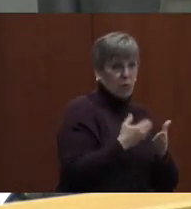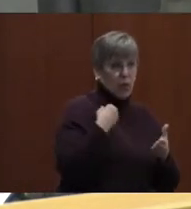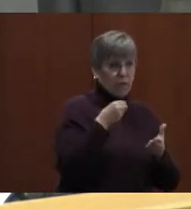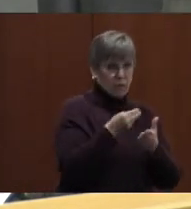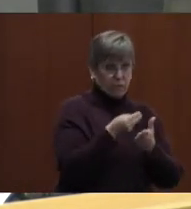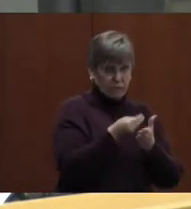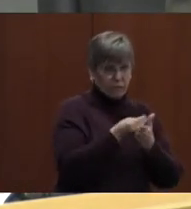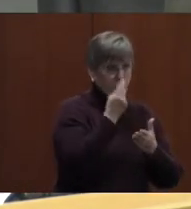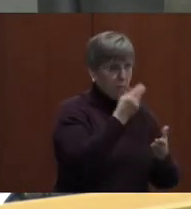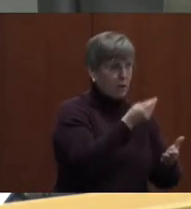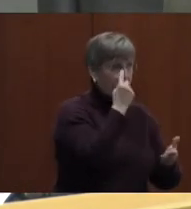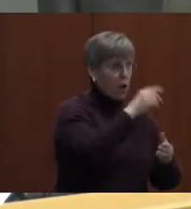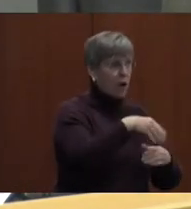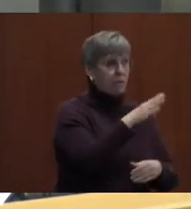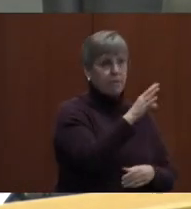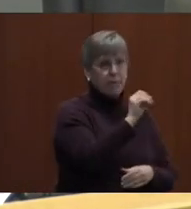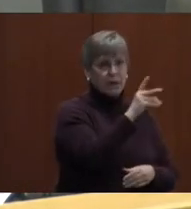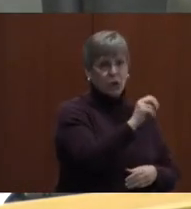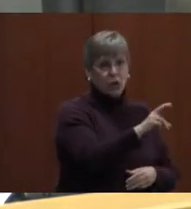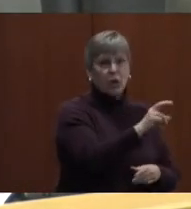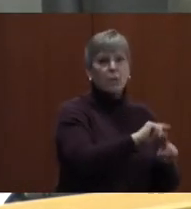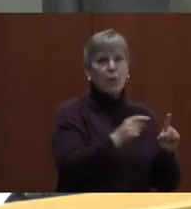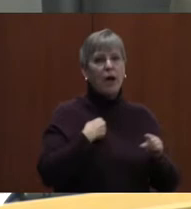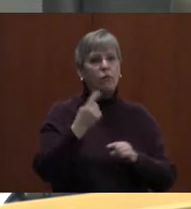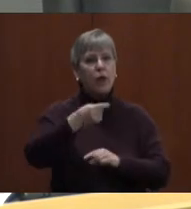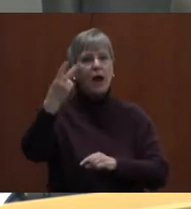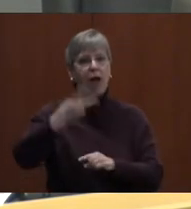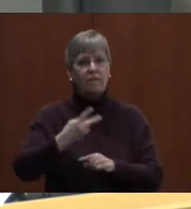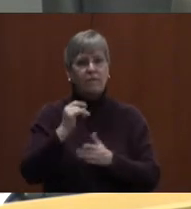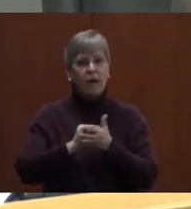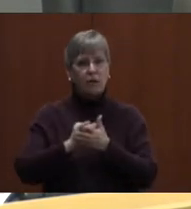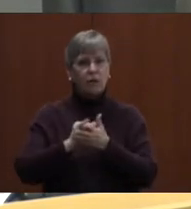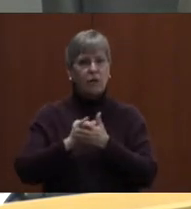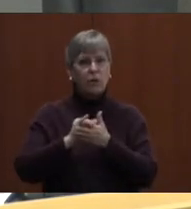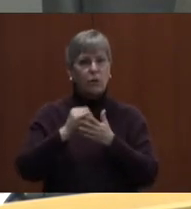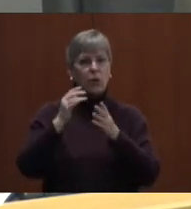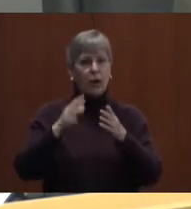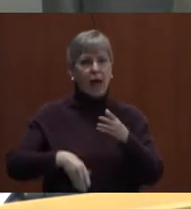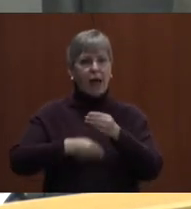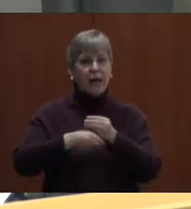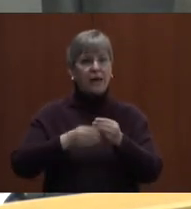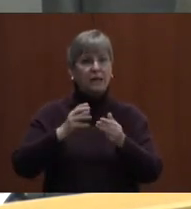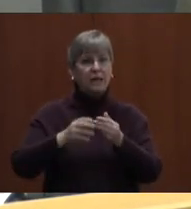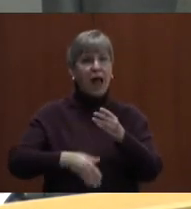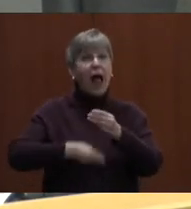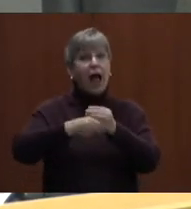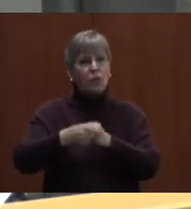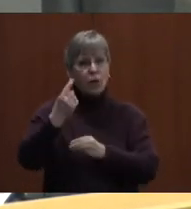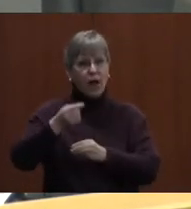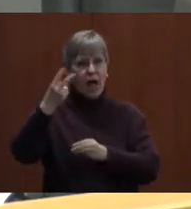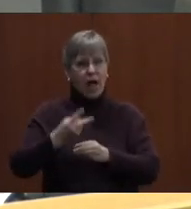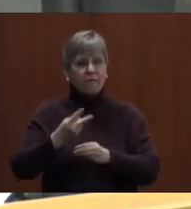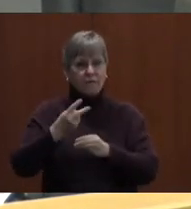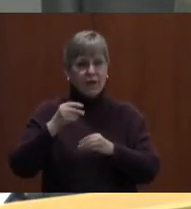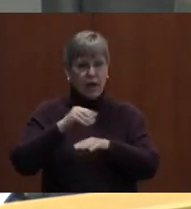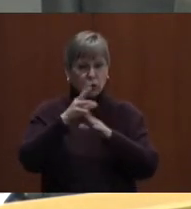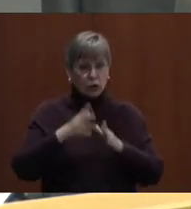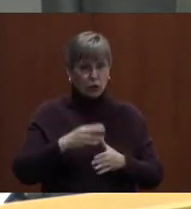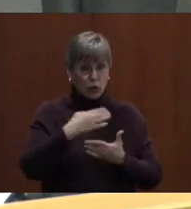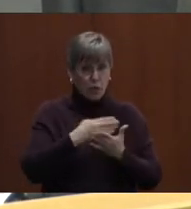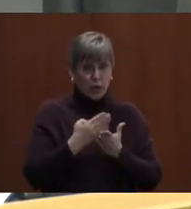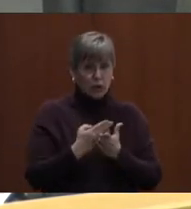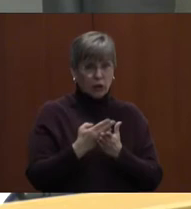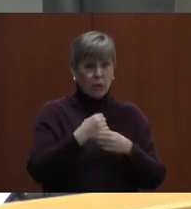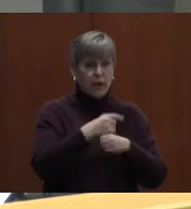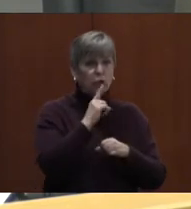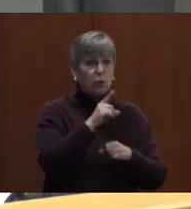or you could add another one and a half position. Your motion could be add an additional one and a half counselors to the budget to